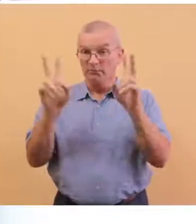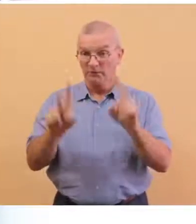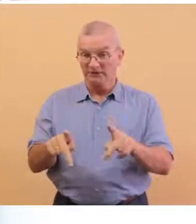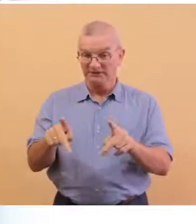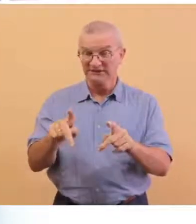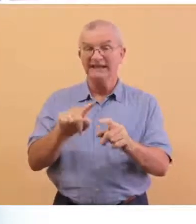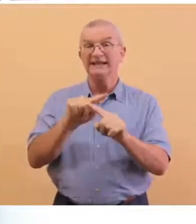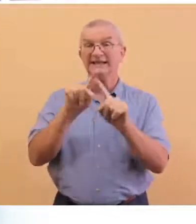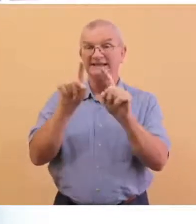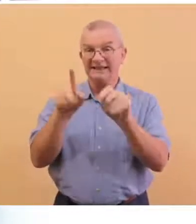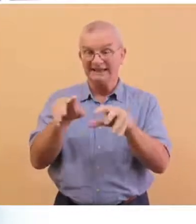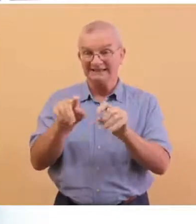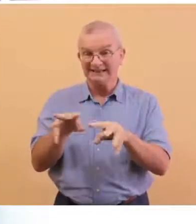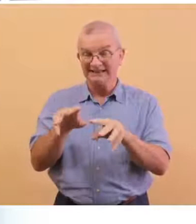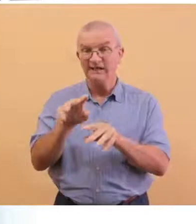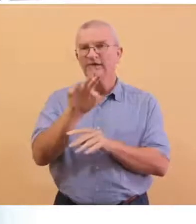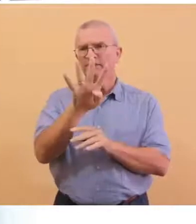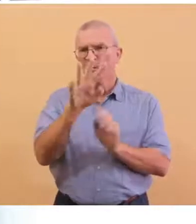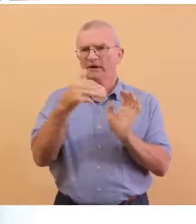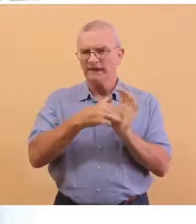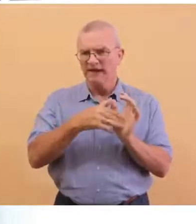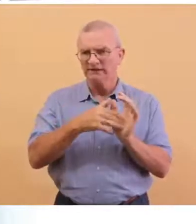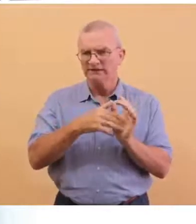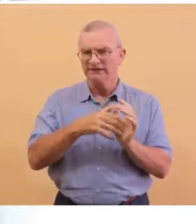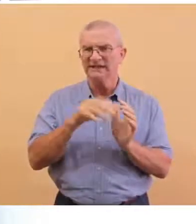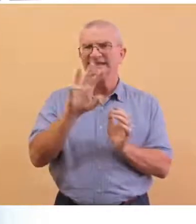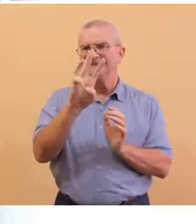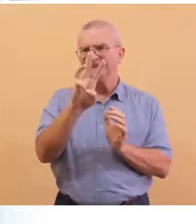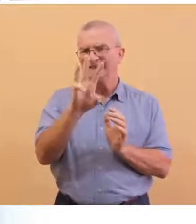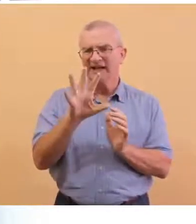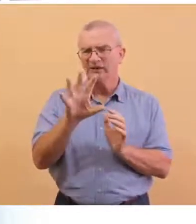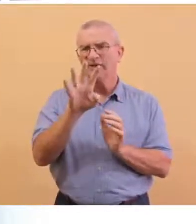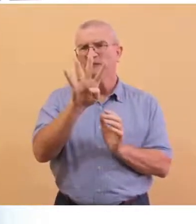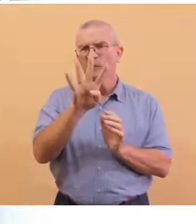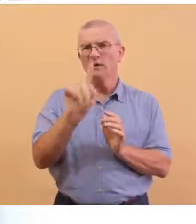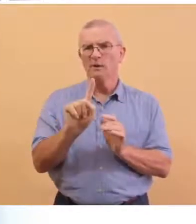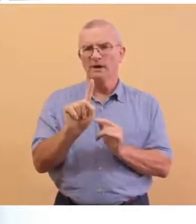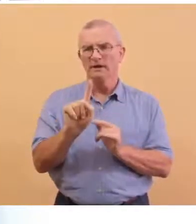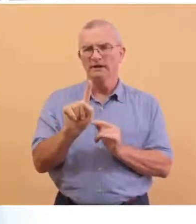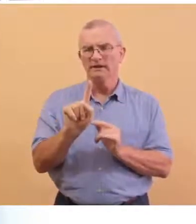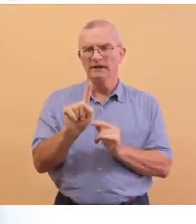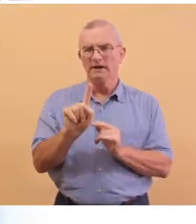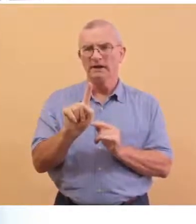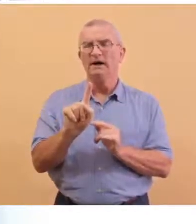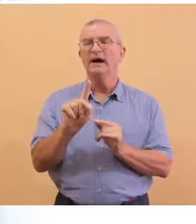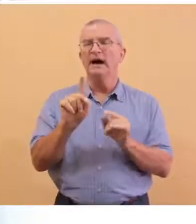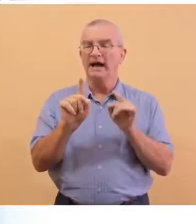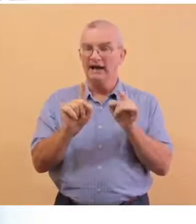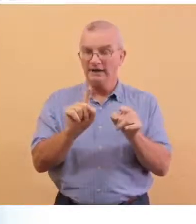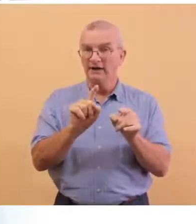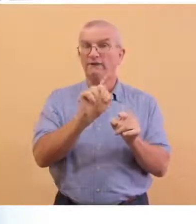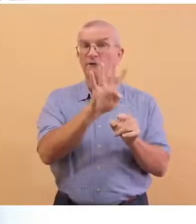tested is 4,641, with 4